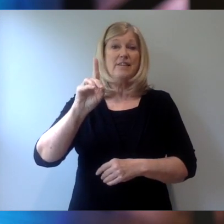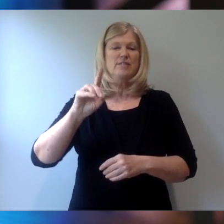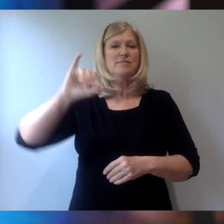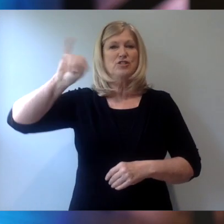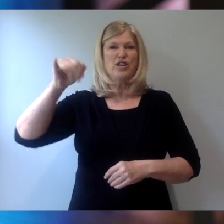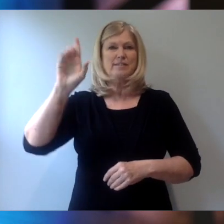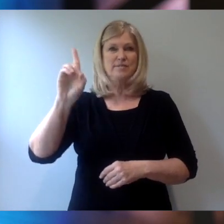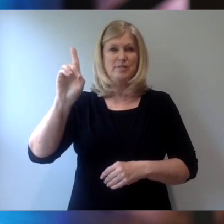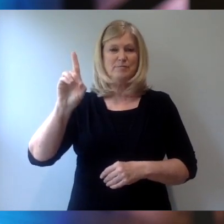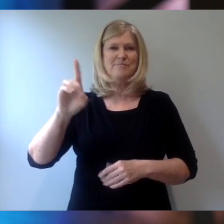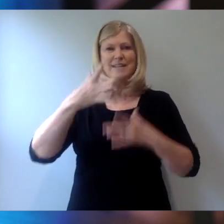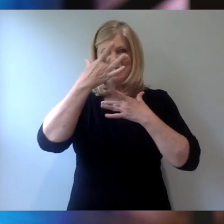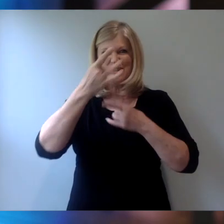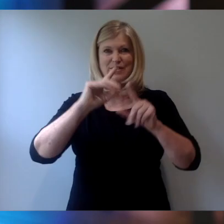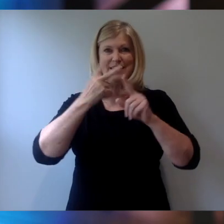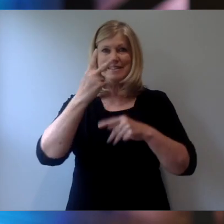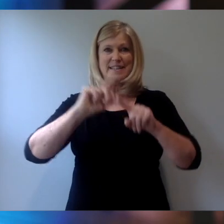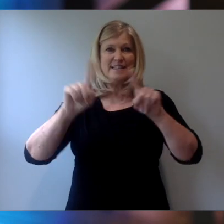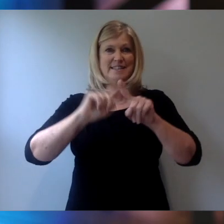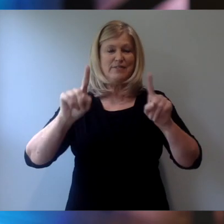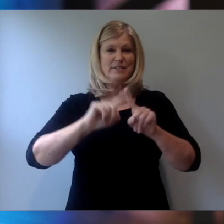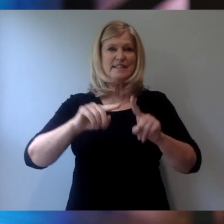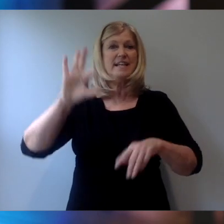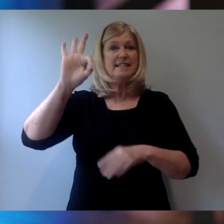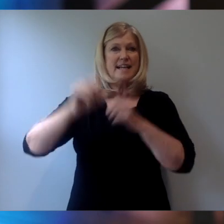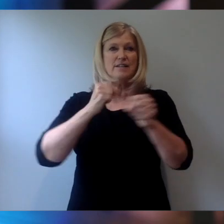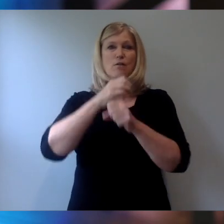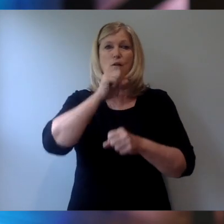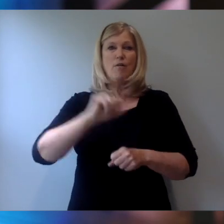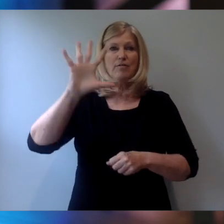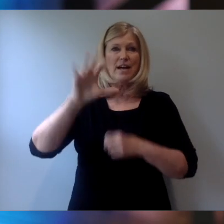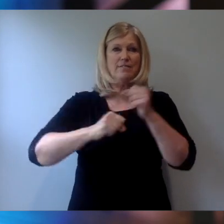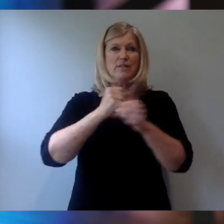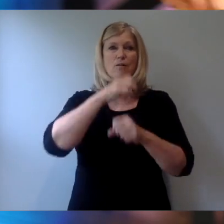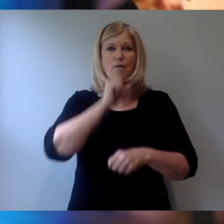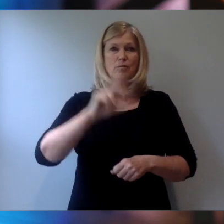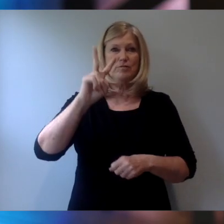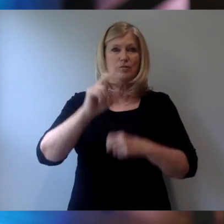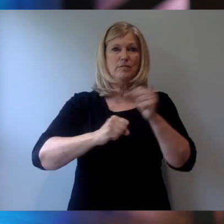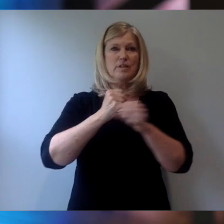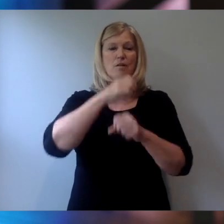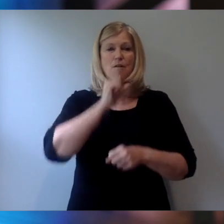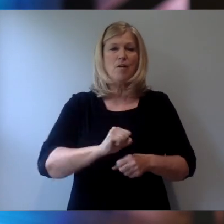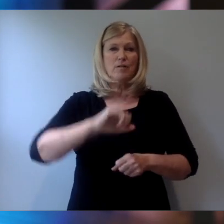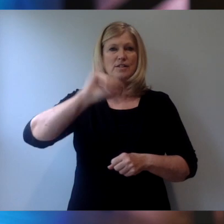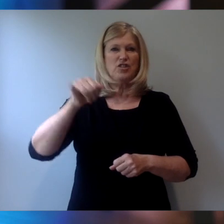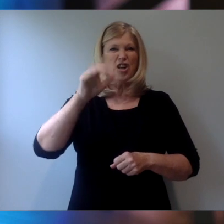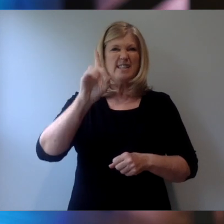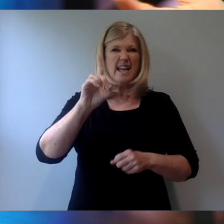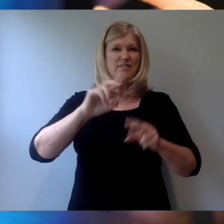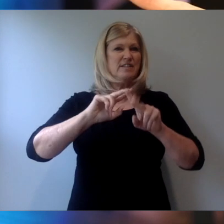your children. You've got a nine-year-old, a five-year-old, and a two-year-old. And John David is very different from the other boys.